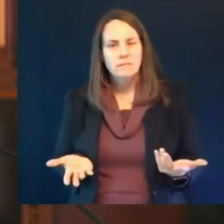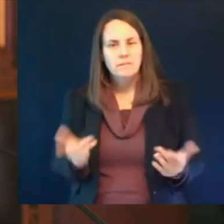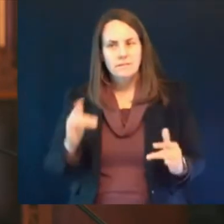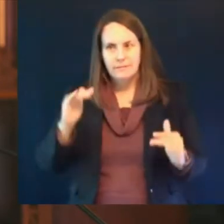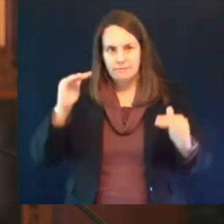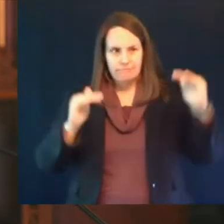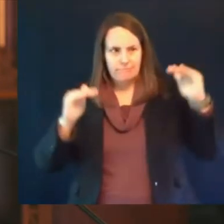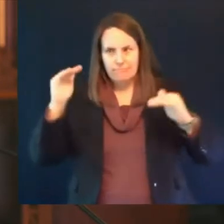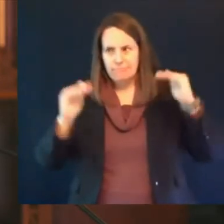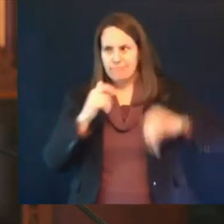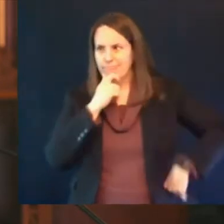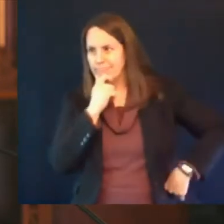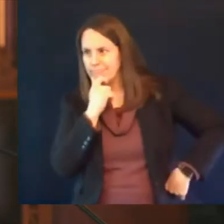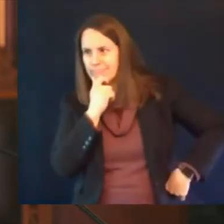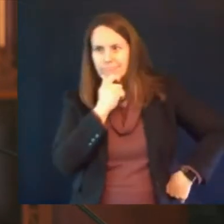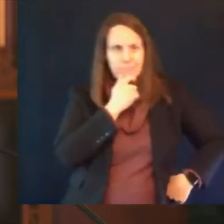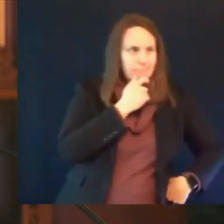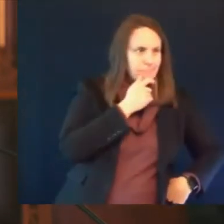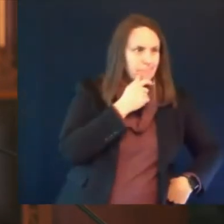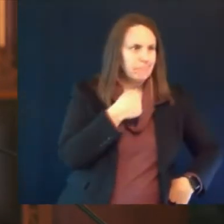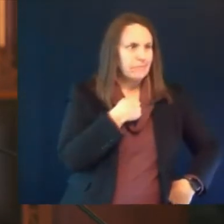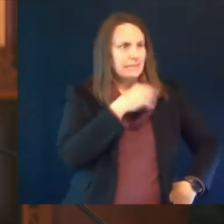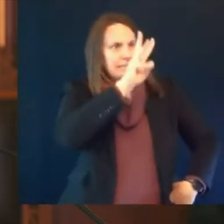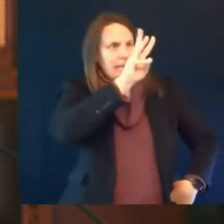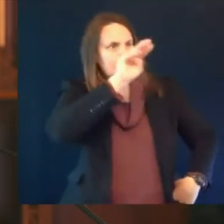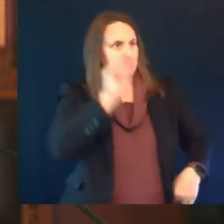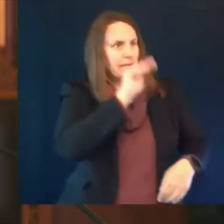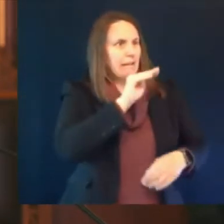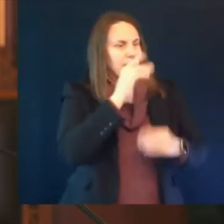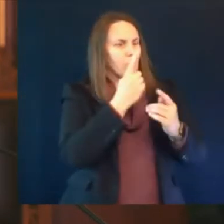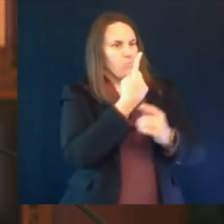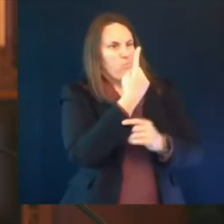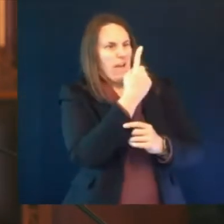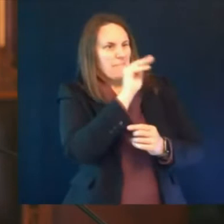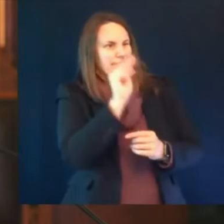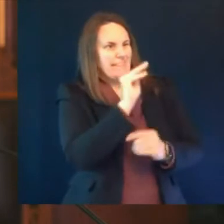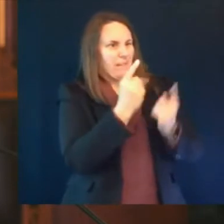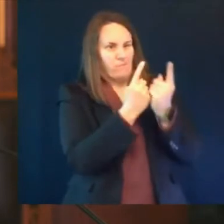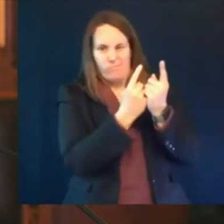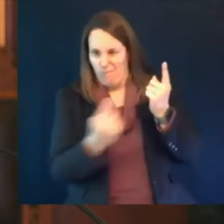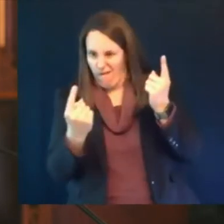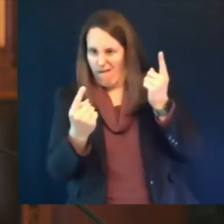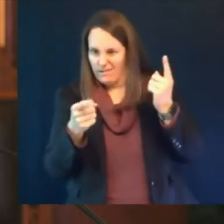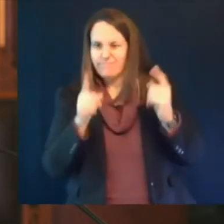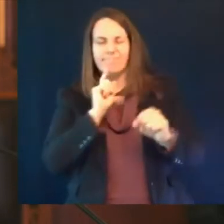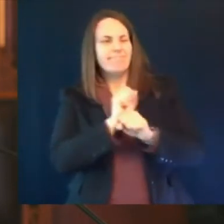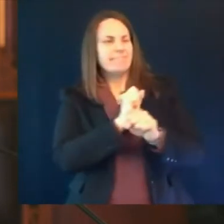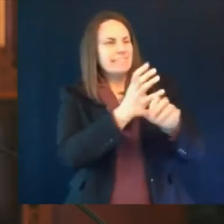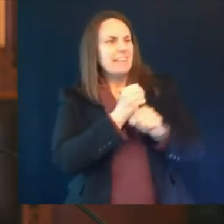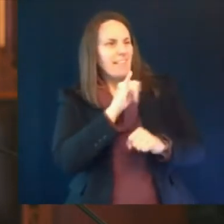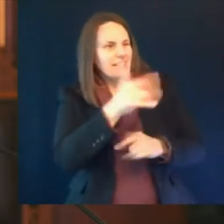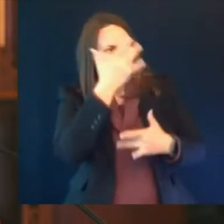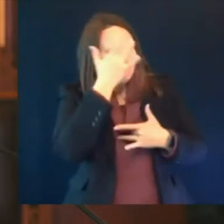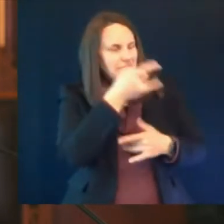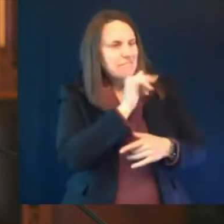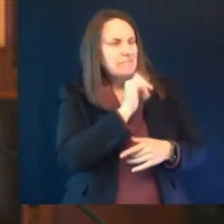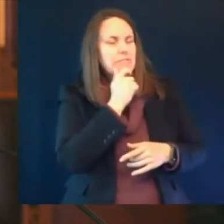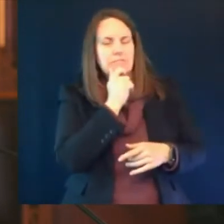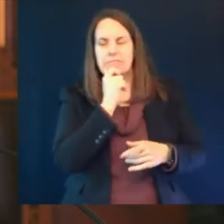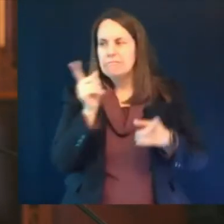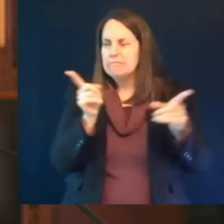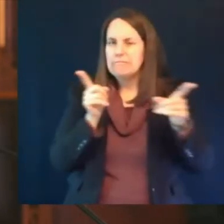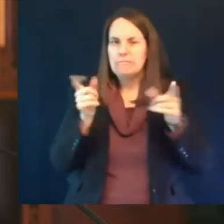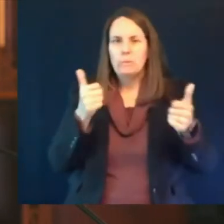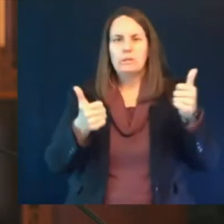as we as each of us thinks about this and weighs those risks i think it's really important to look at that whole